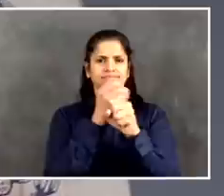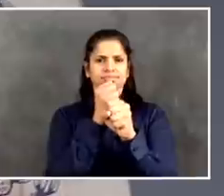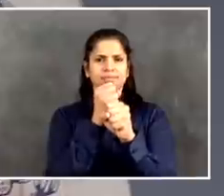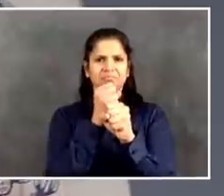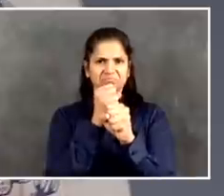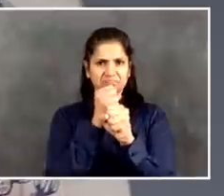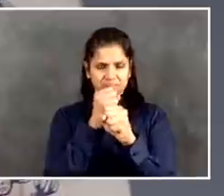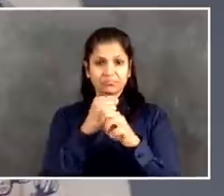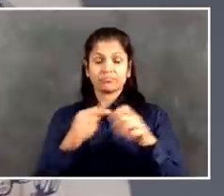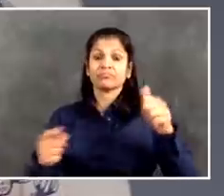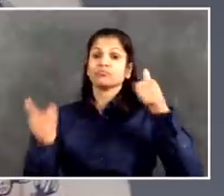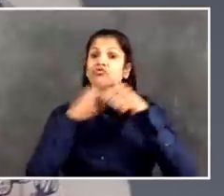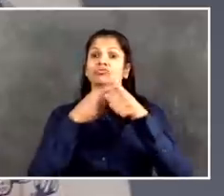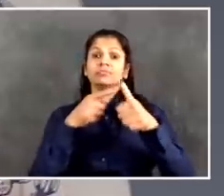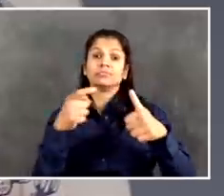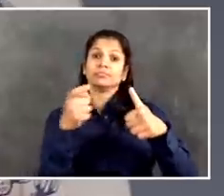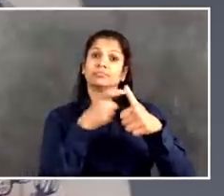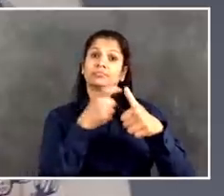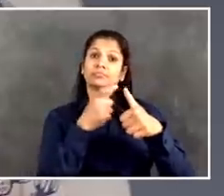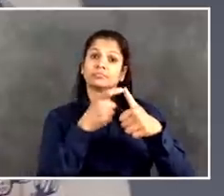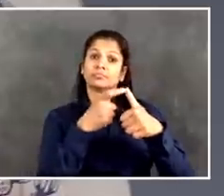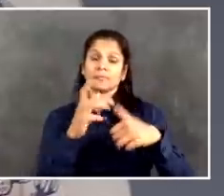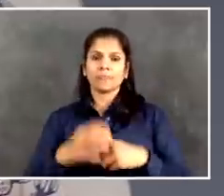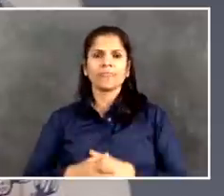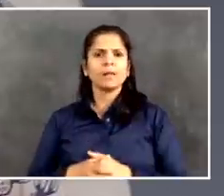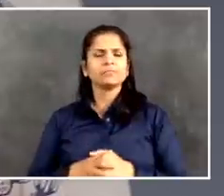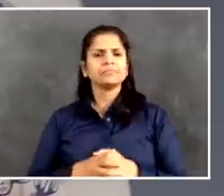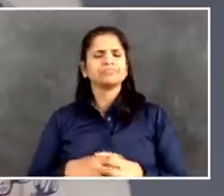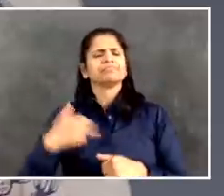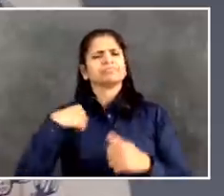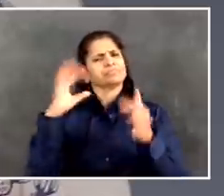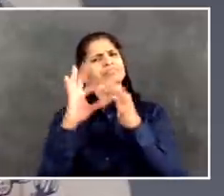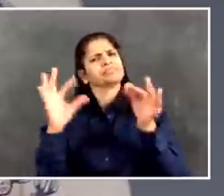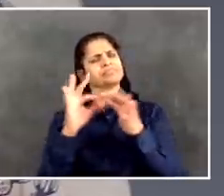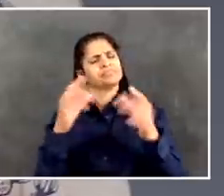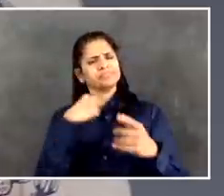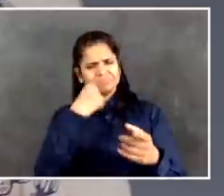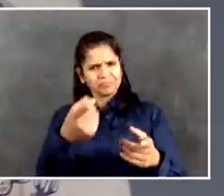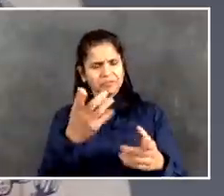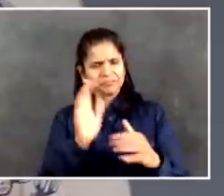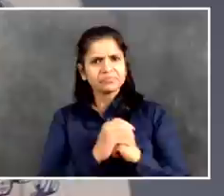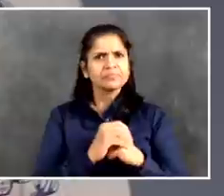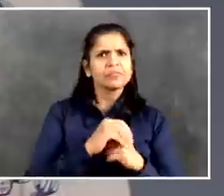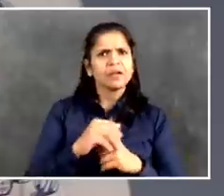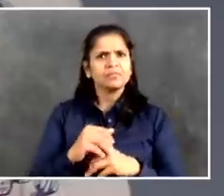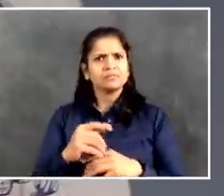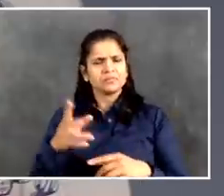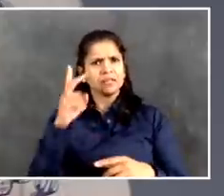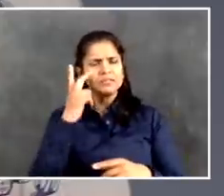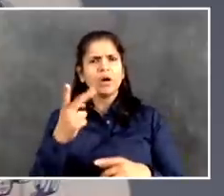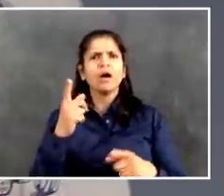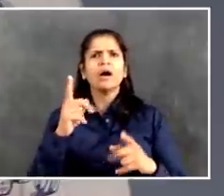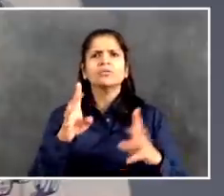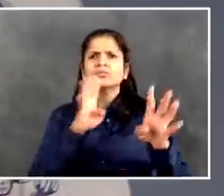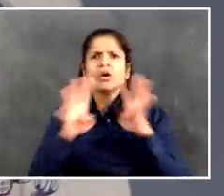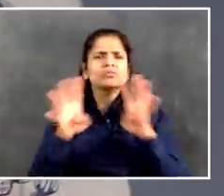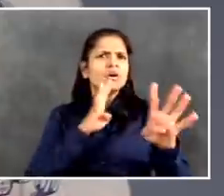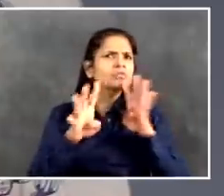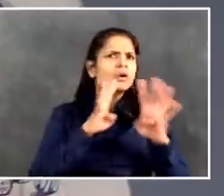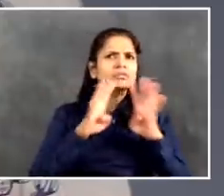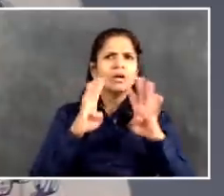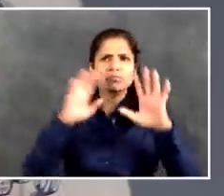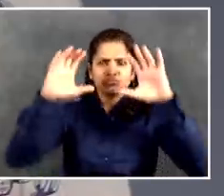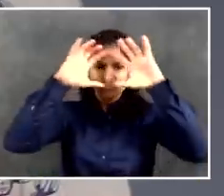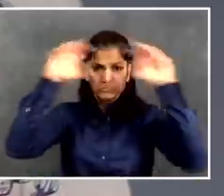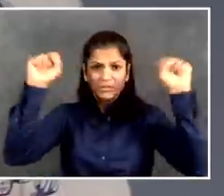lately that I find very troubling on the national scene. And President Trump has been amplifying this idea